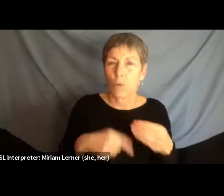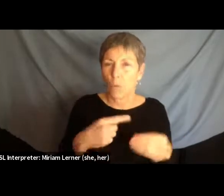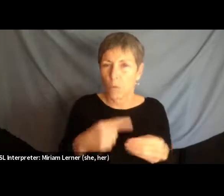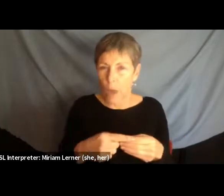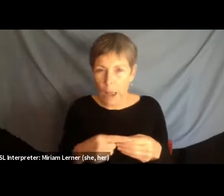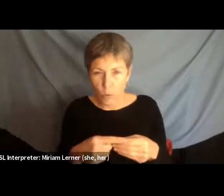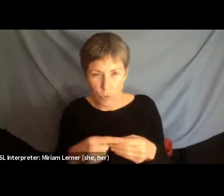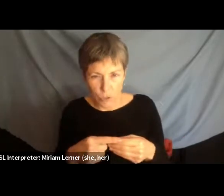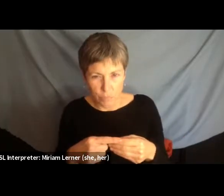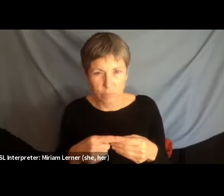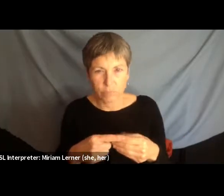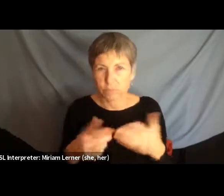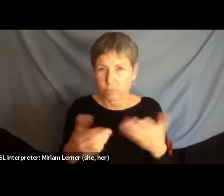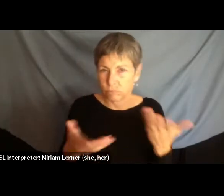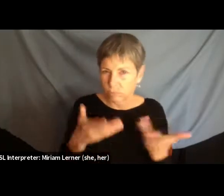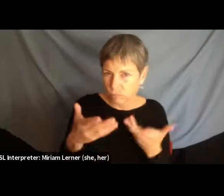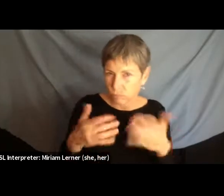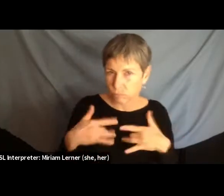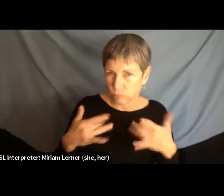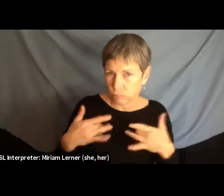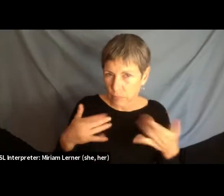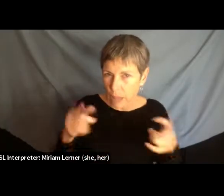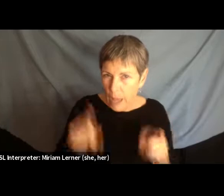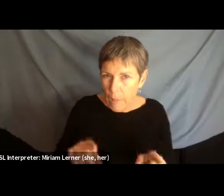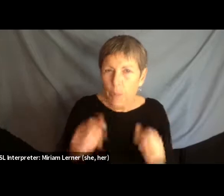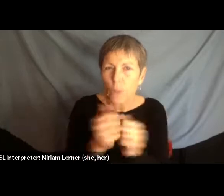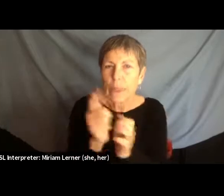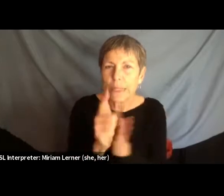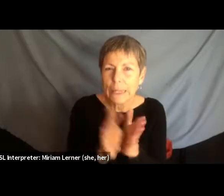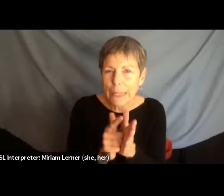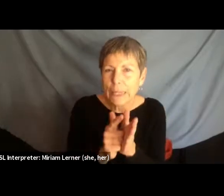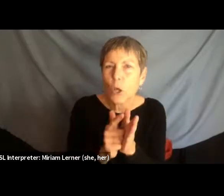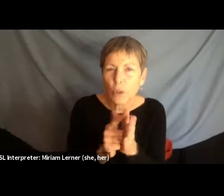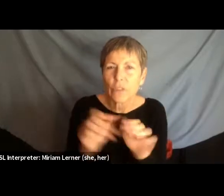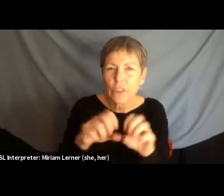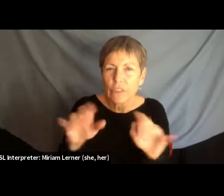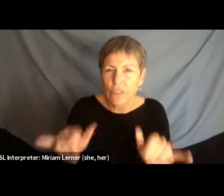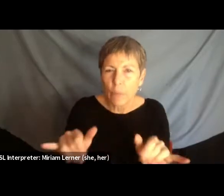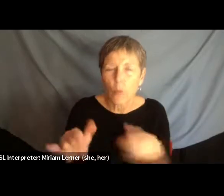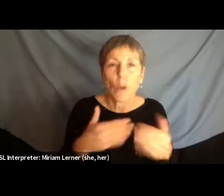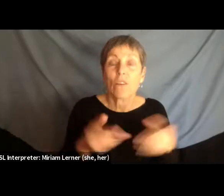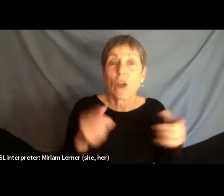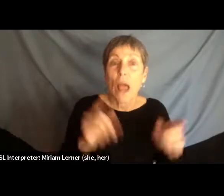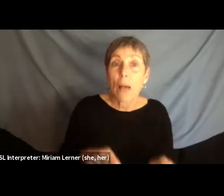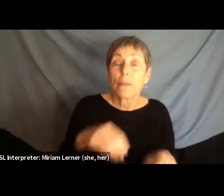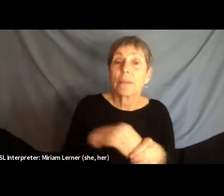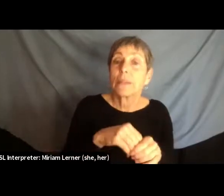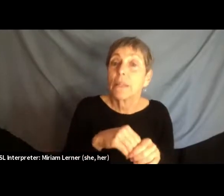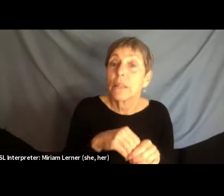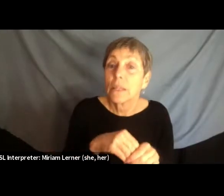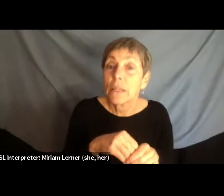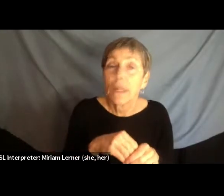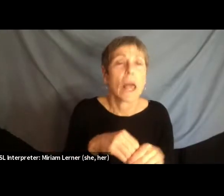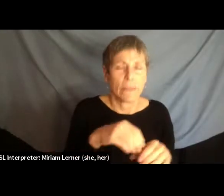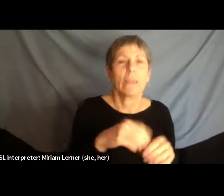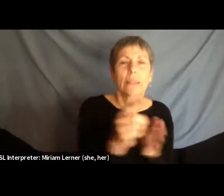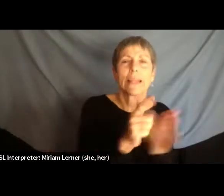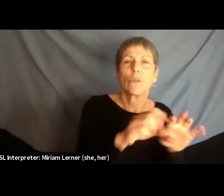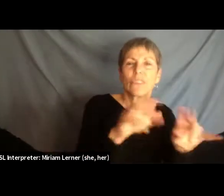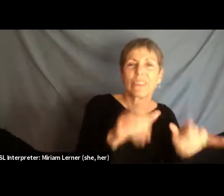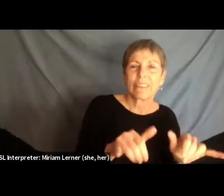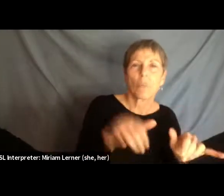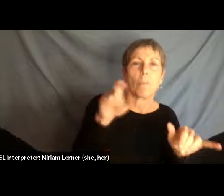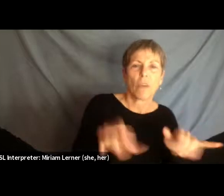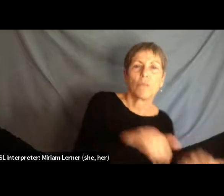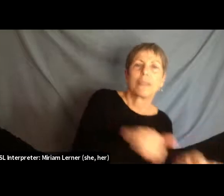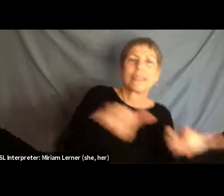whatever's happening to black people over here in the criminal legal system, that we're going to make sure that that happens over here in the immigration system. This is where